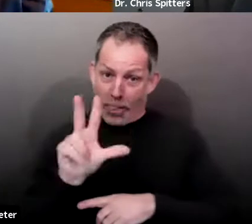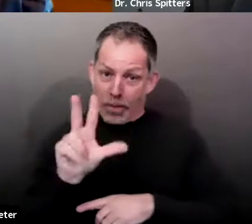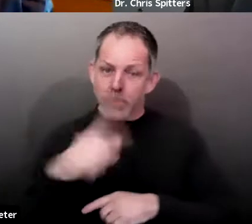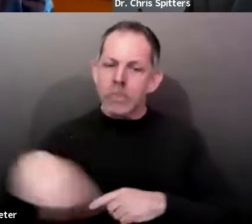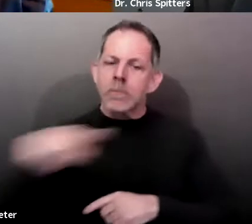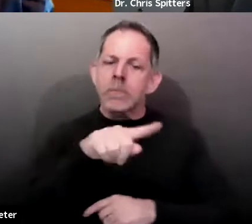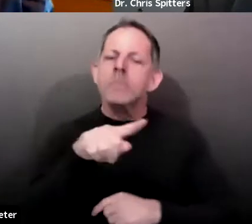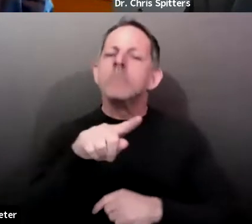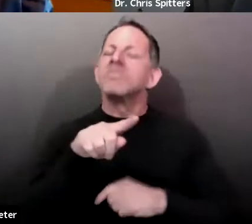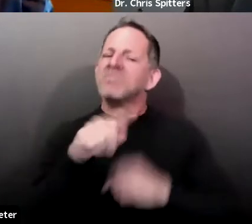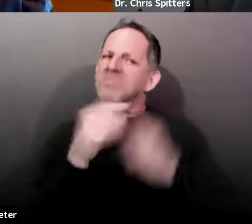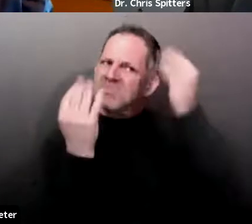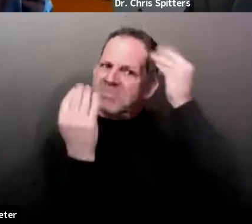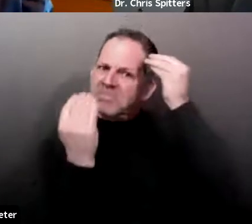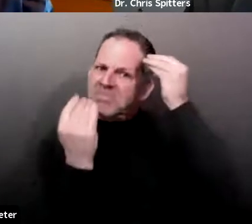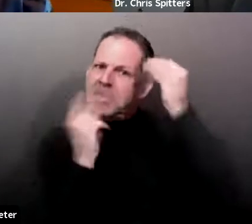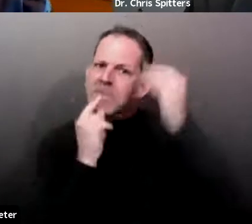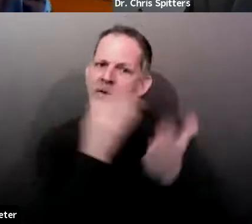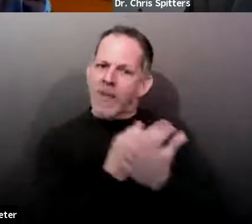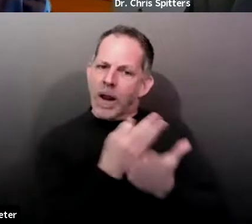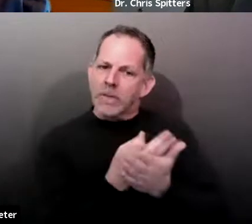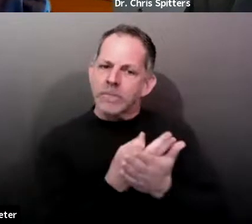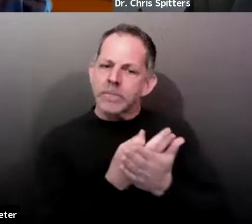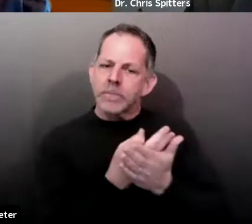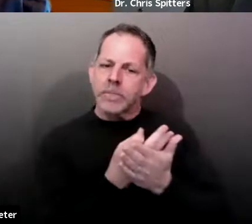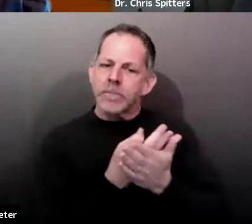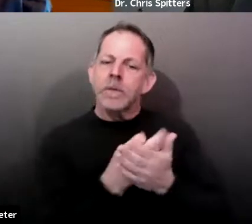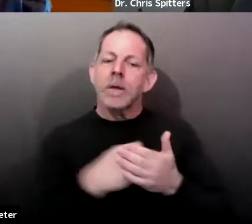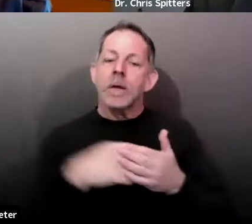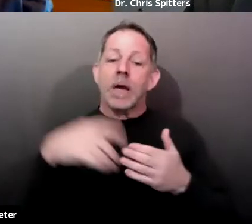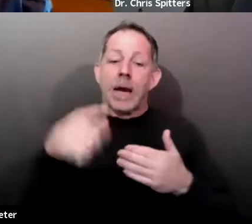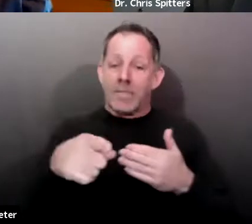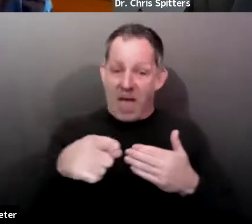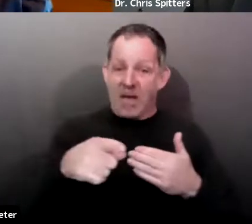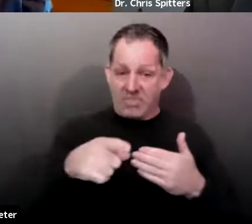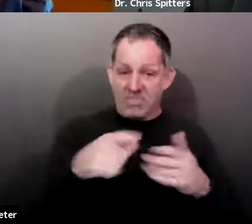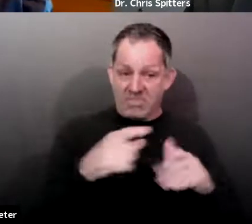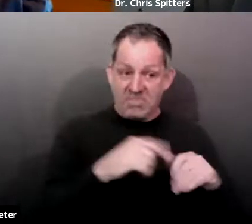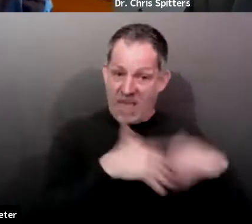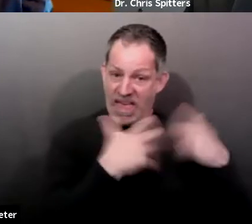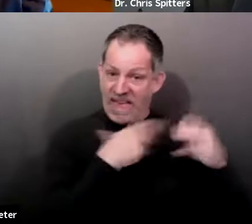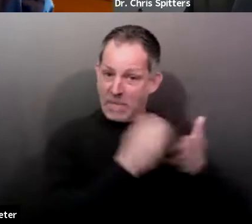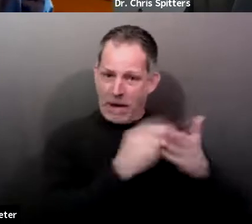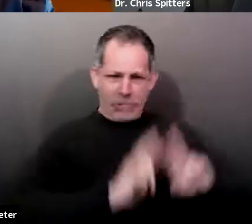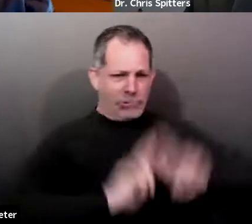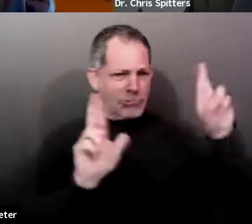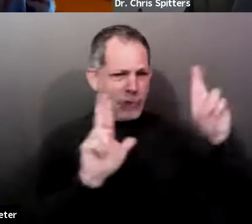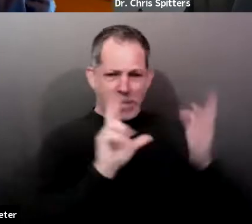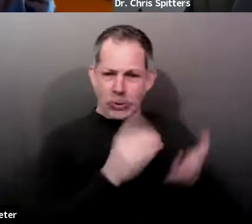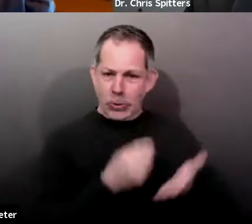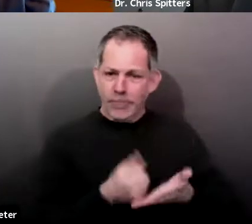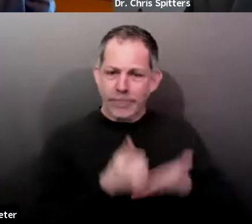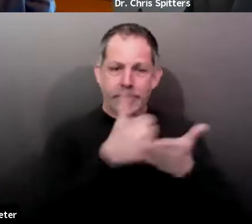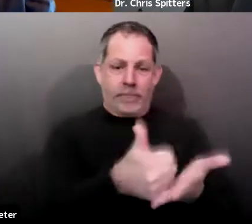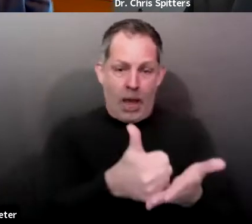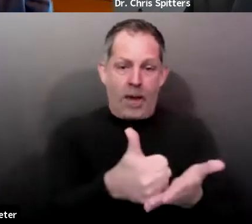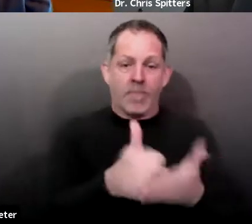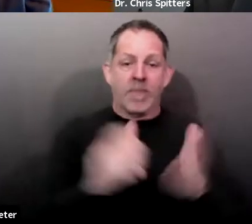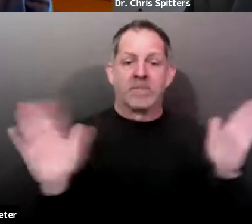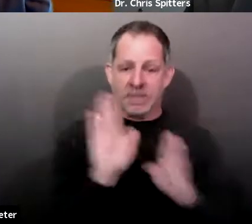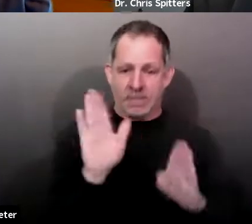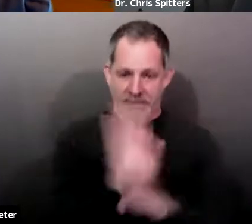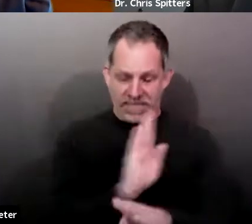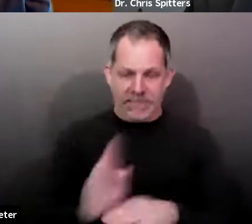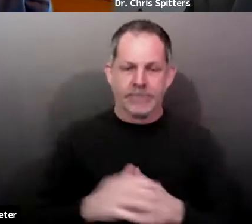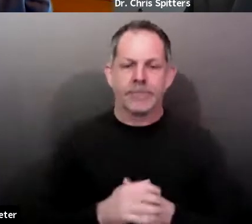process, but we had a number of businesses that were not funded the first go-around. So, this will allow us to help them, and they